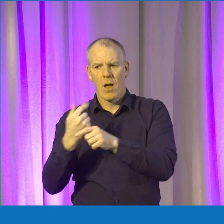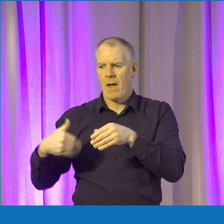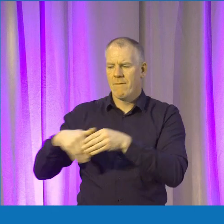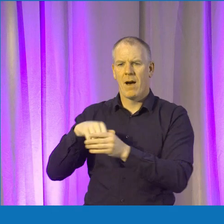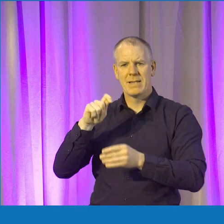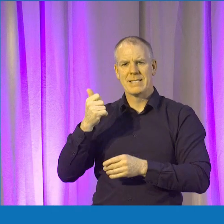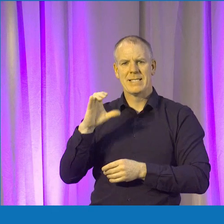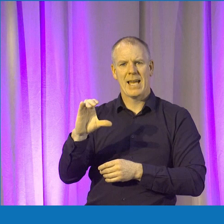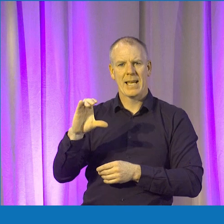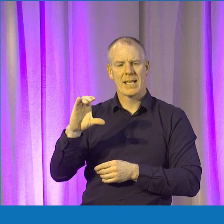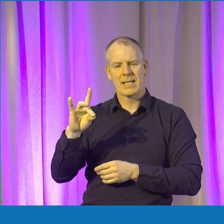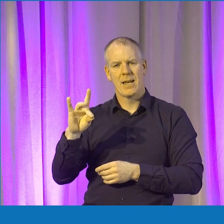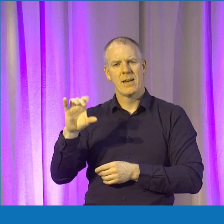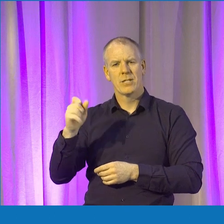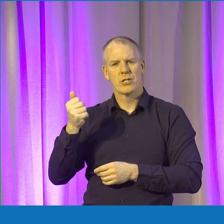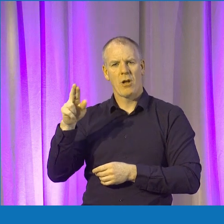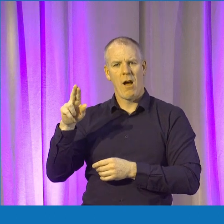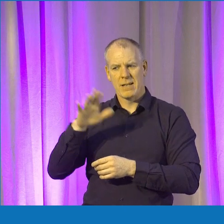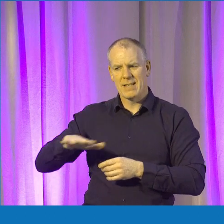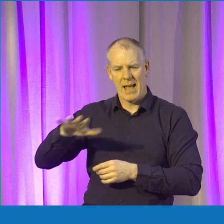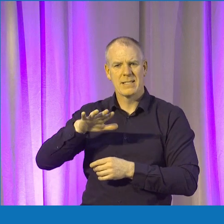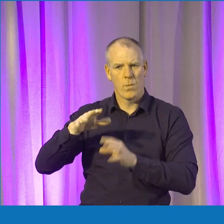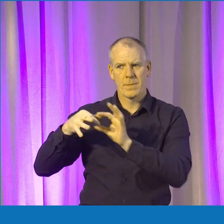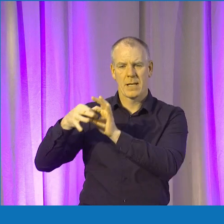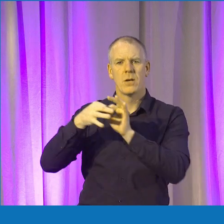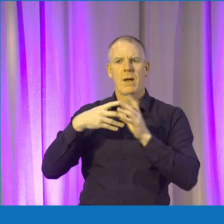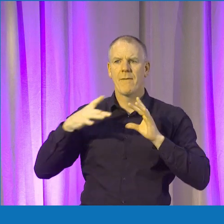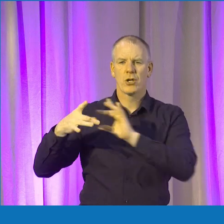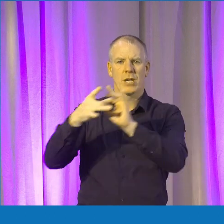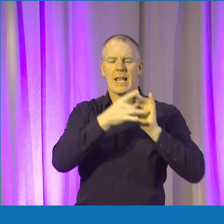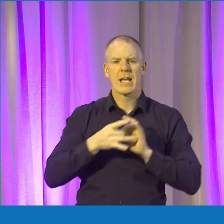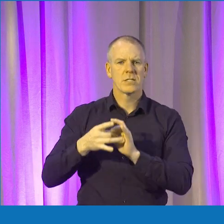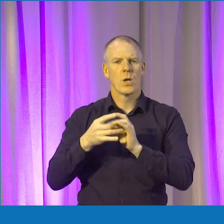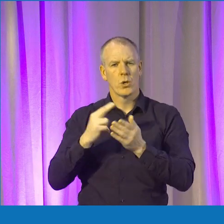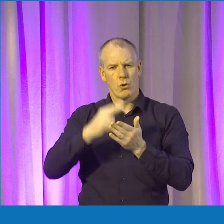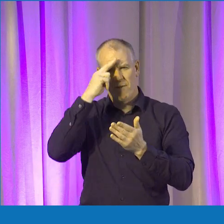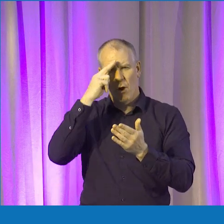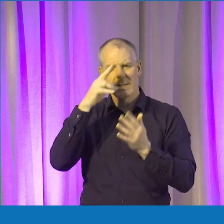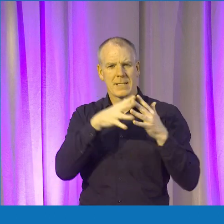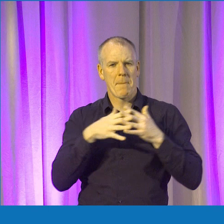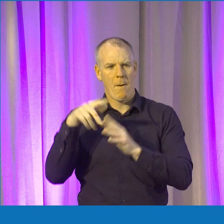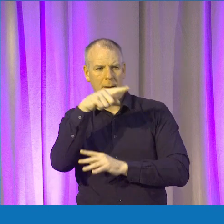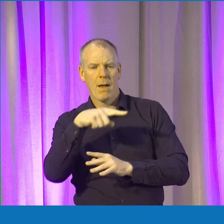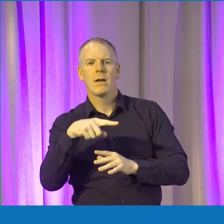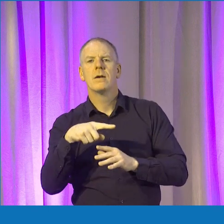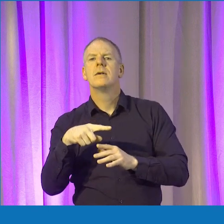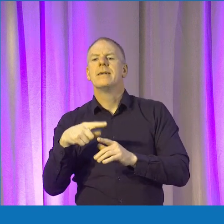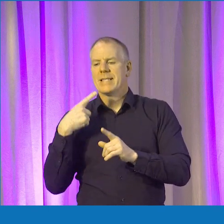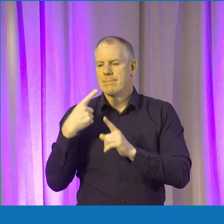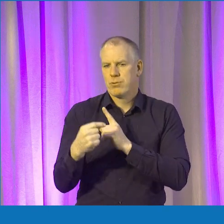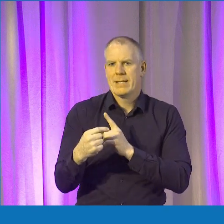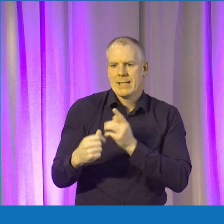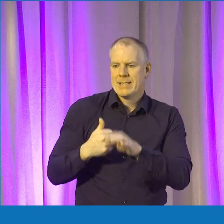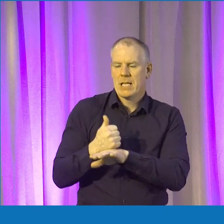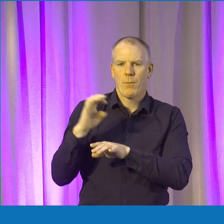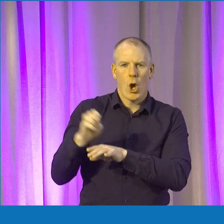Techstars site, in the sense that we're connected to a number of universities in the States that have these Launchpad sites. Running a sprint is an early stage